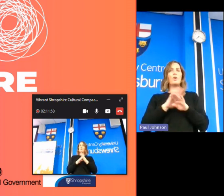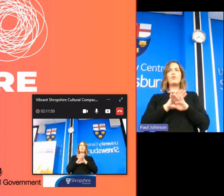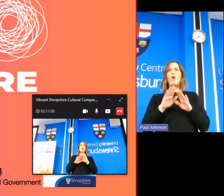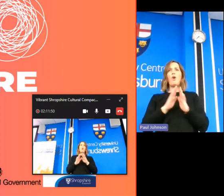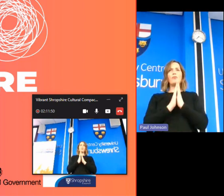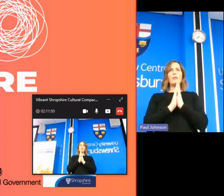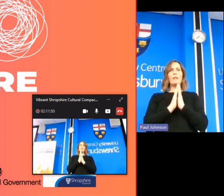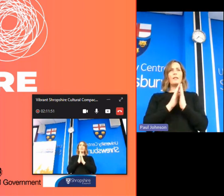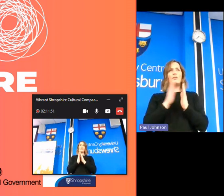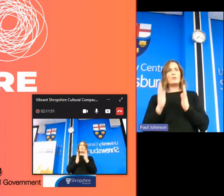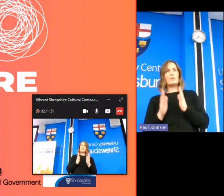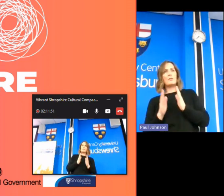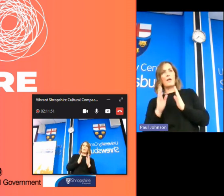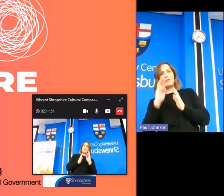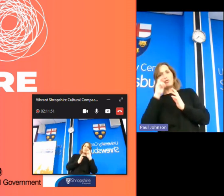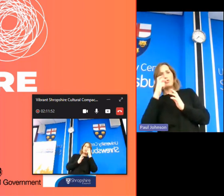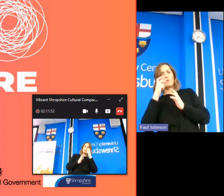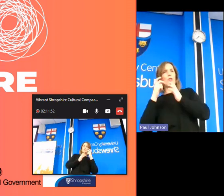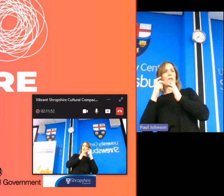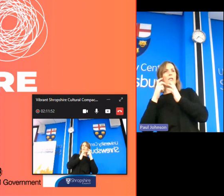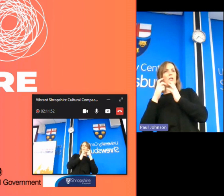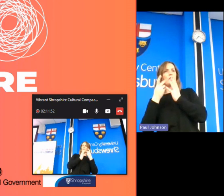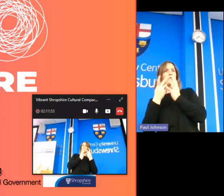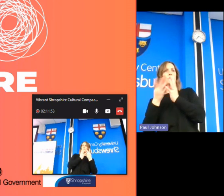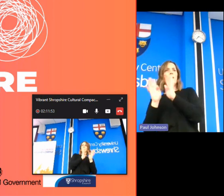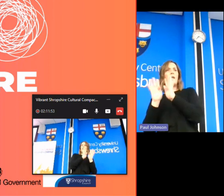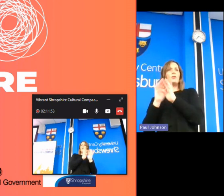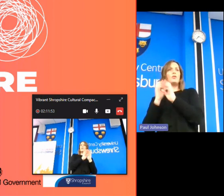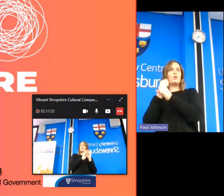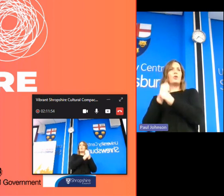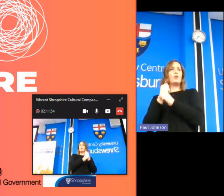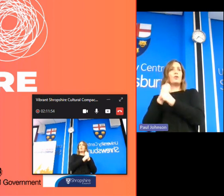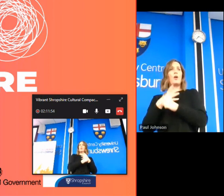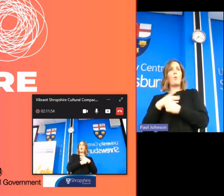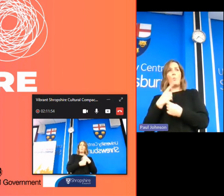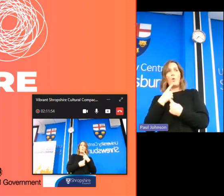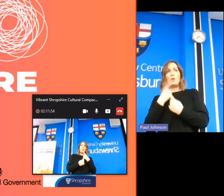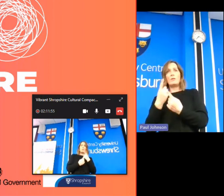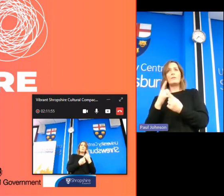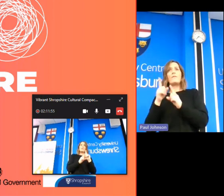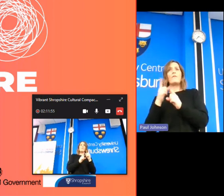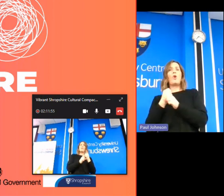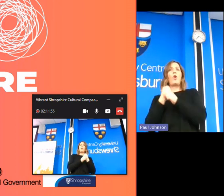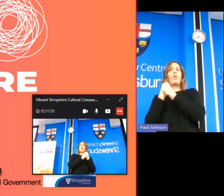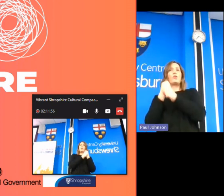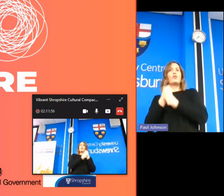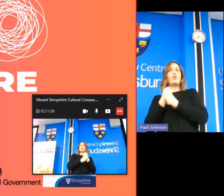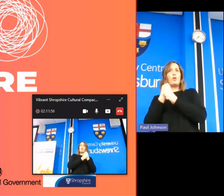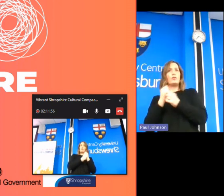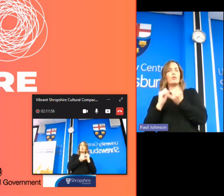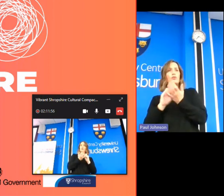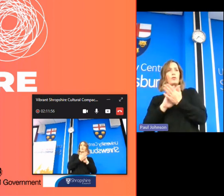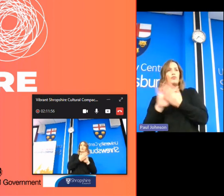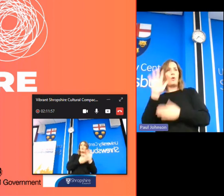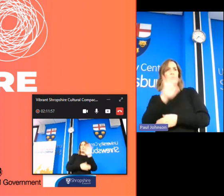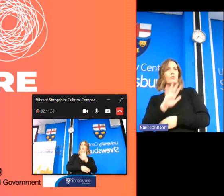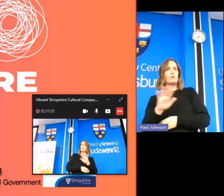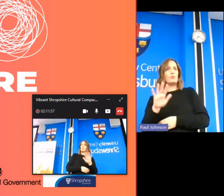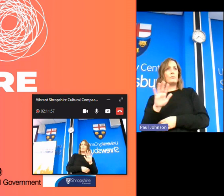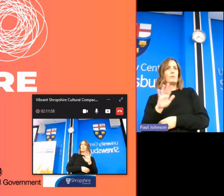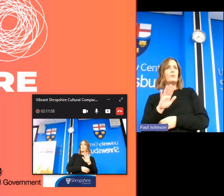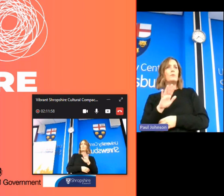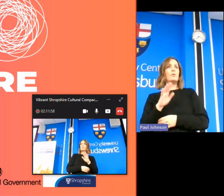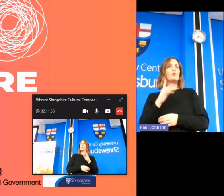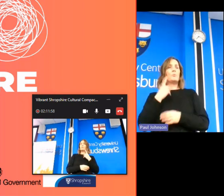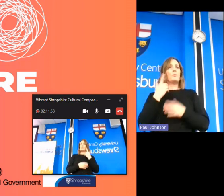the strowsbury unitarian church and i just wanted to put a word in for churches in shropshire so you will find